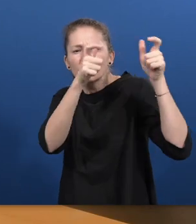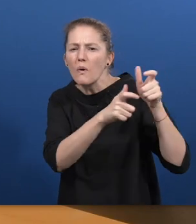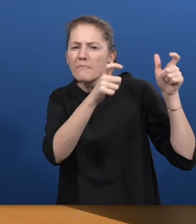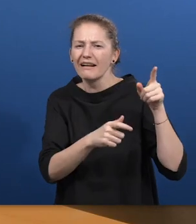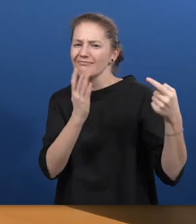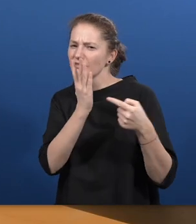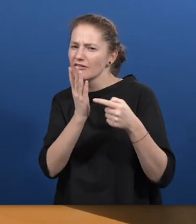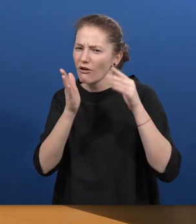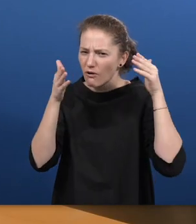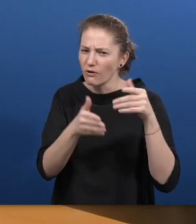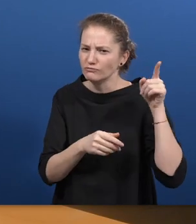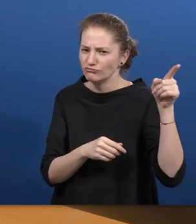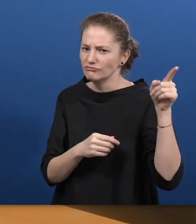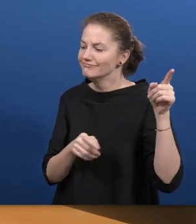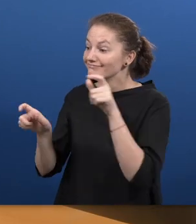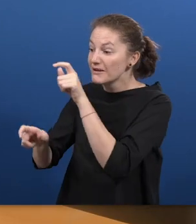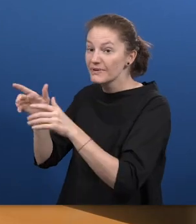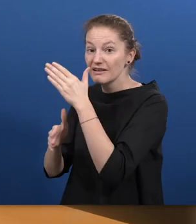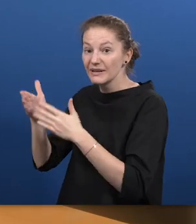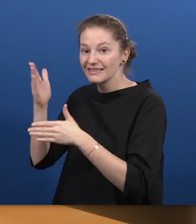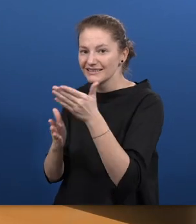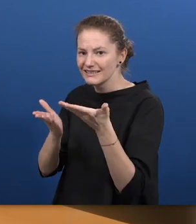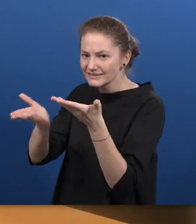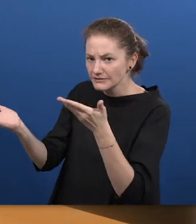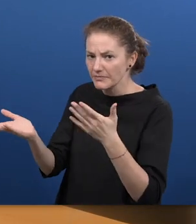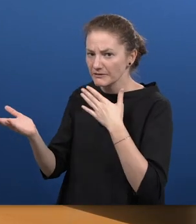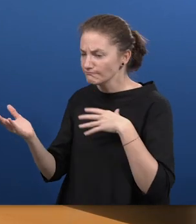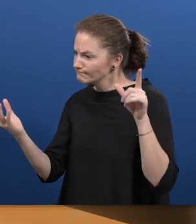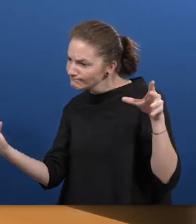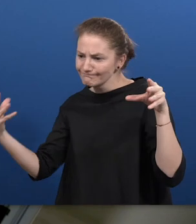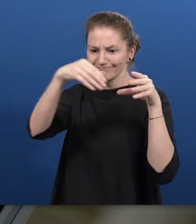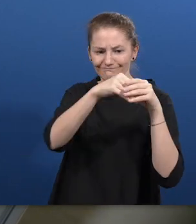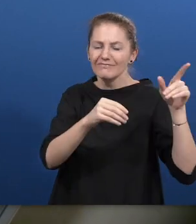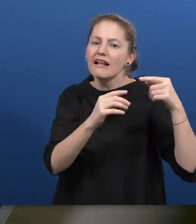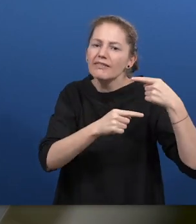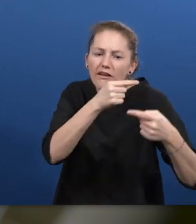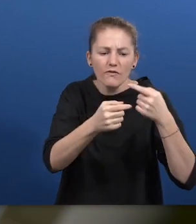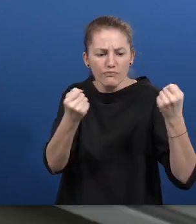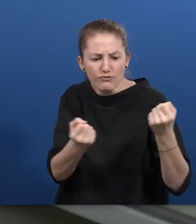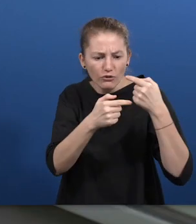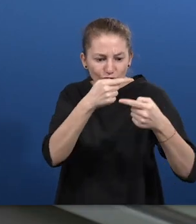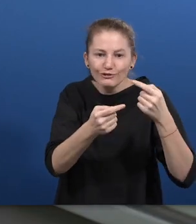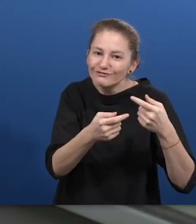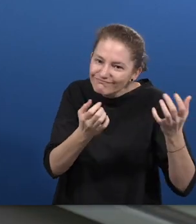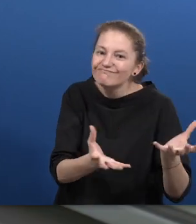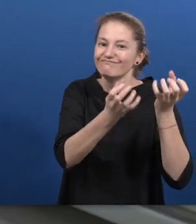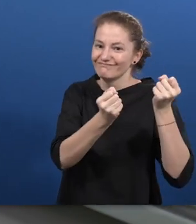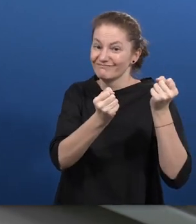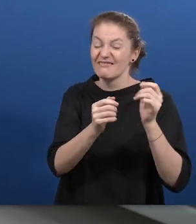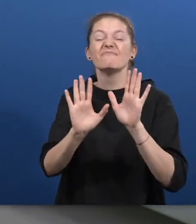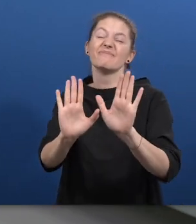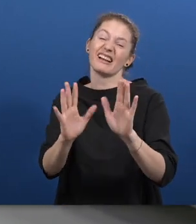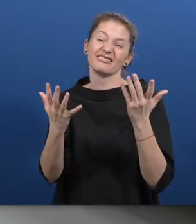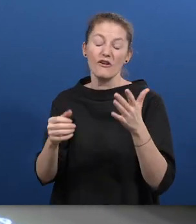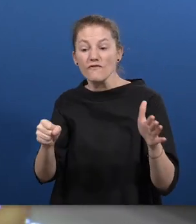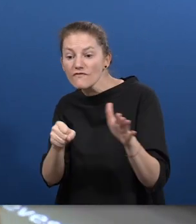persons with disabilities are part of the development cycle of standard products. But total inclusion is still far down the road. David